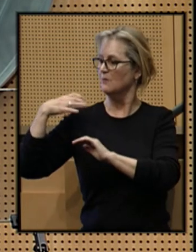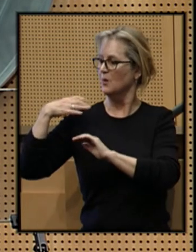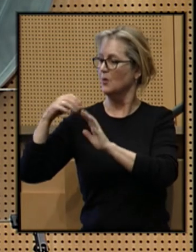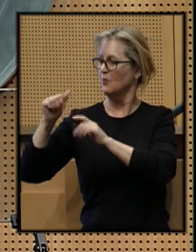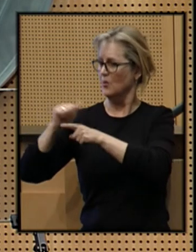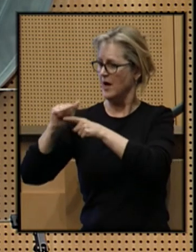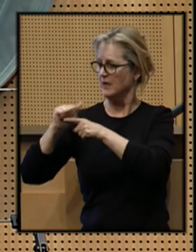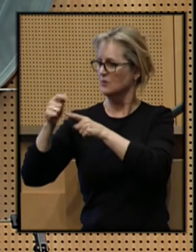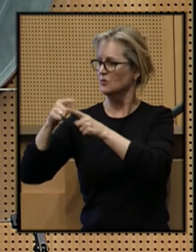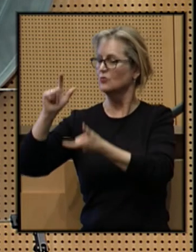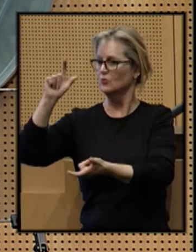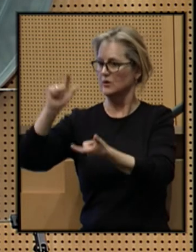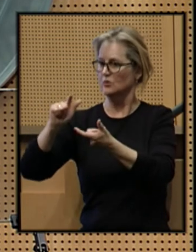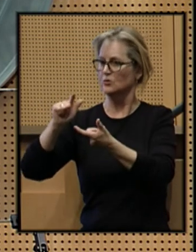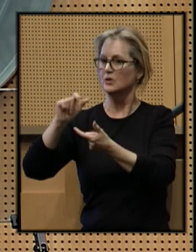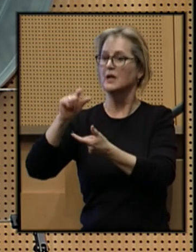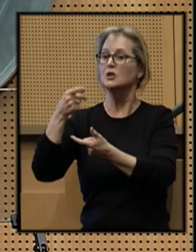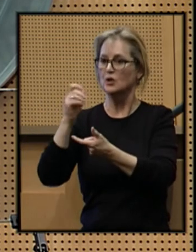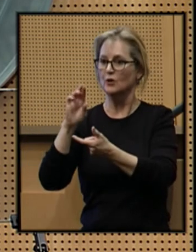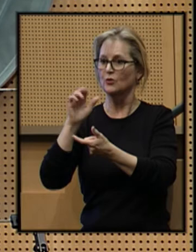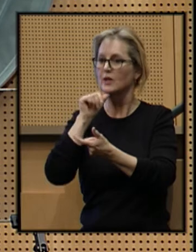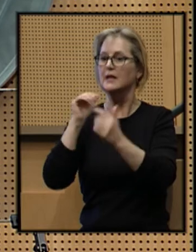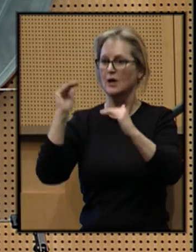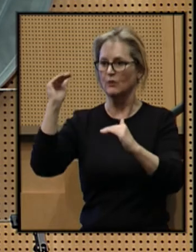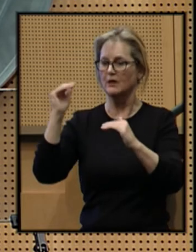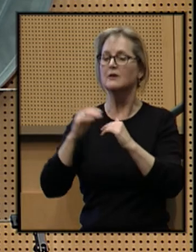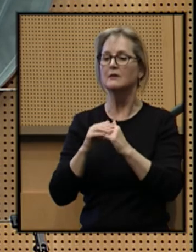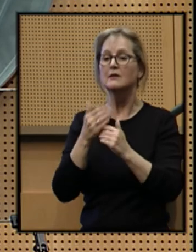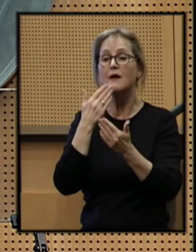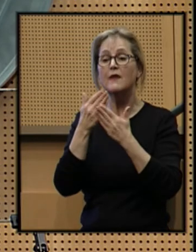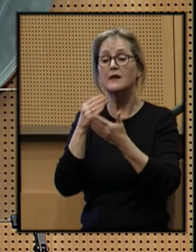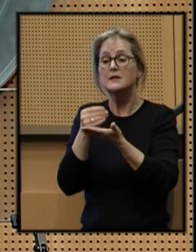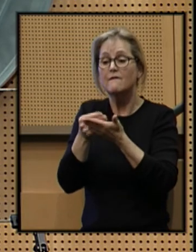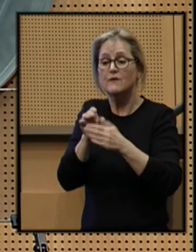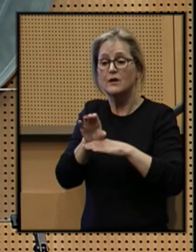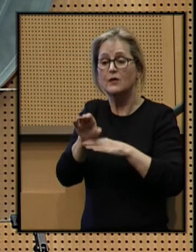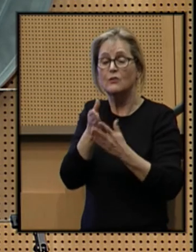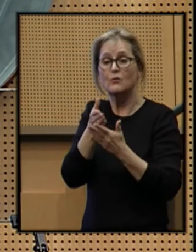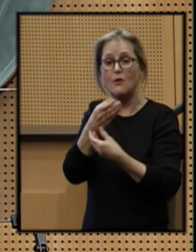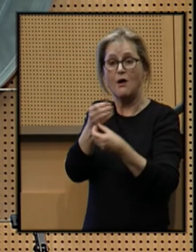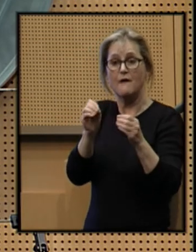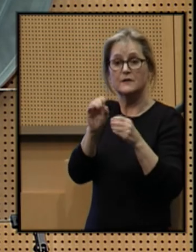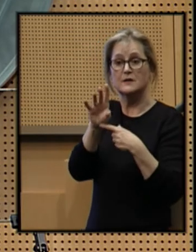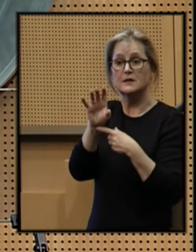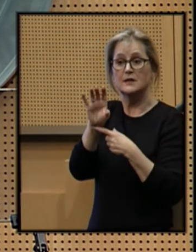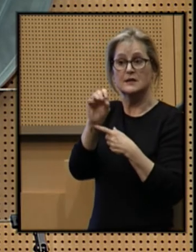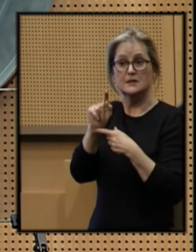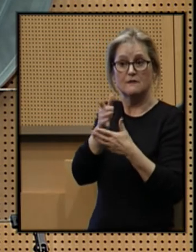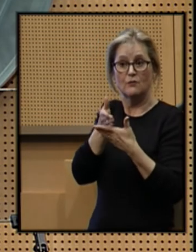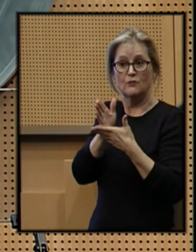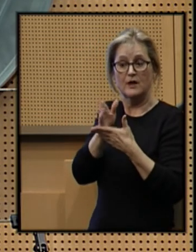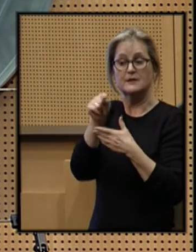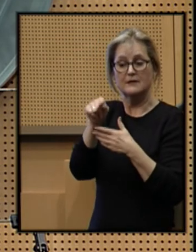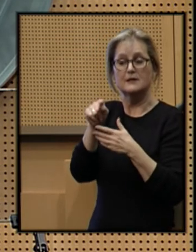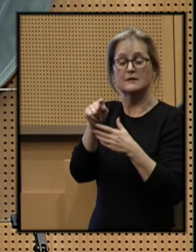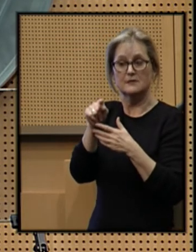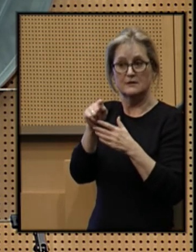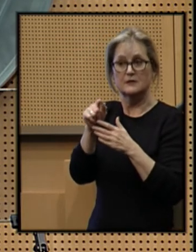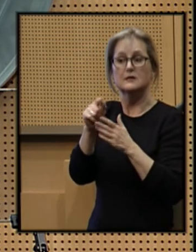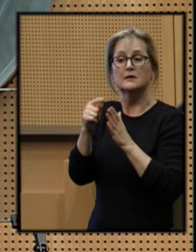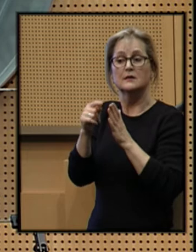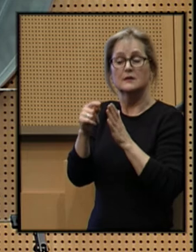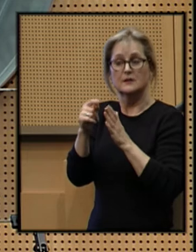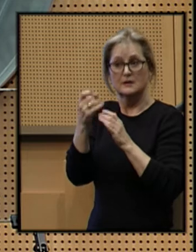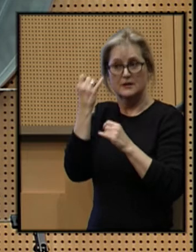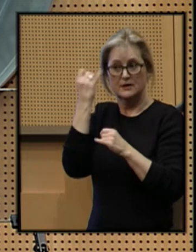to reduce gender inequity. Thanks to funding through our Office of Civil Rights, this initiative will include